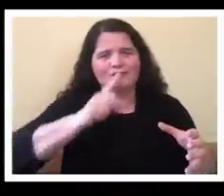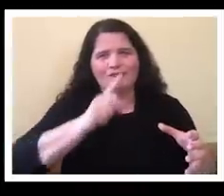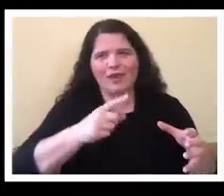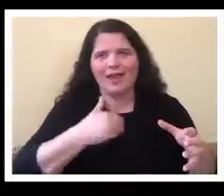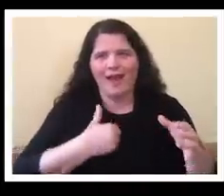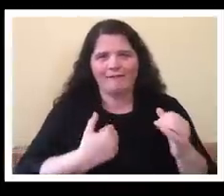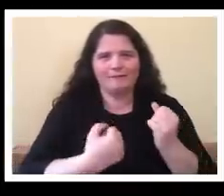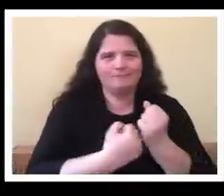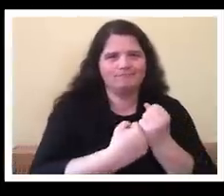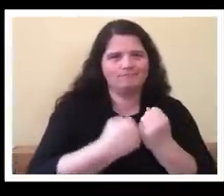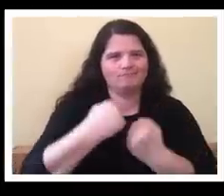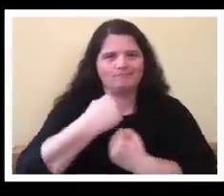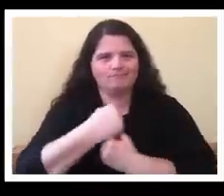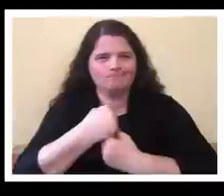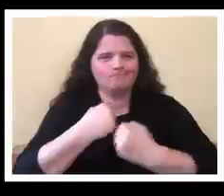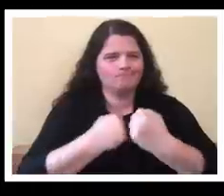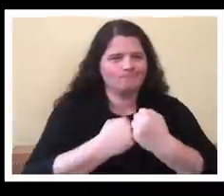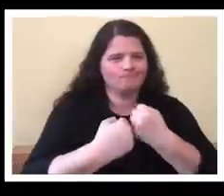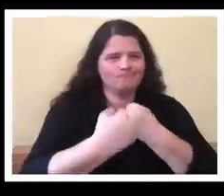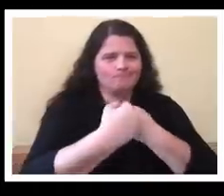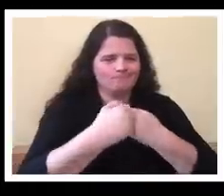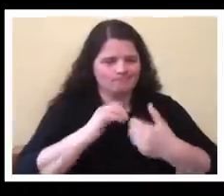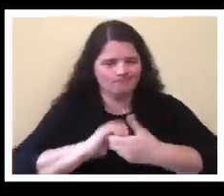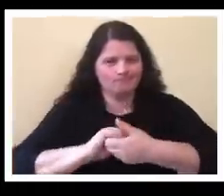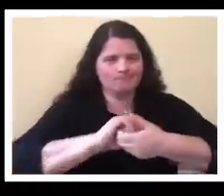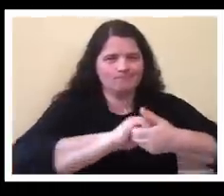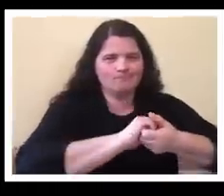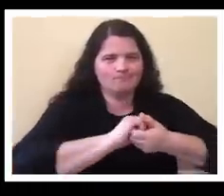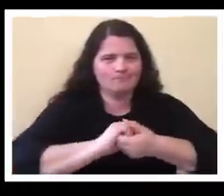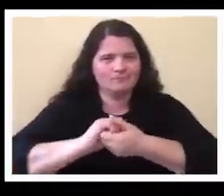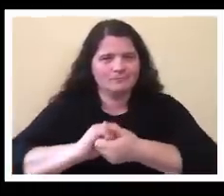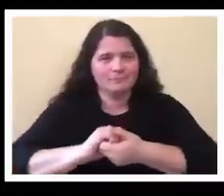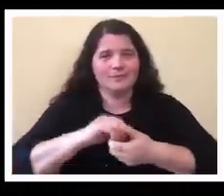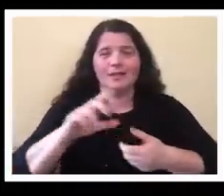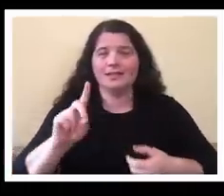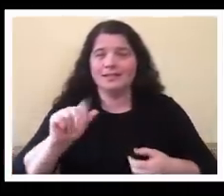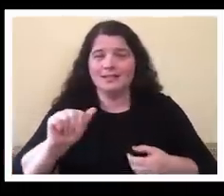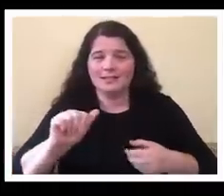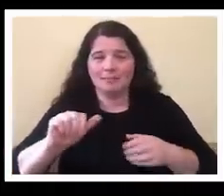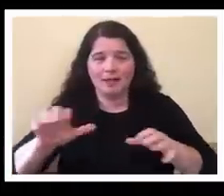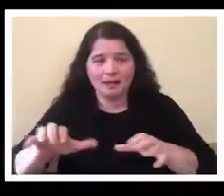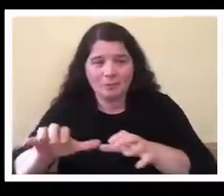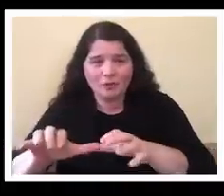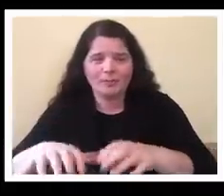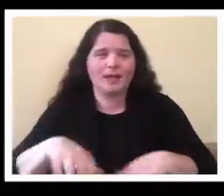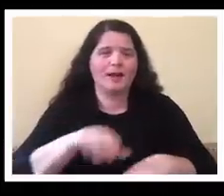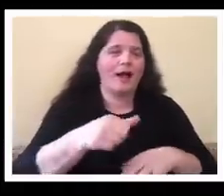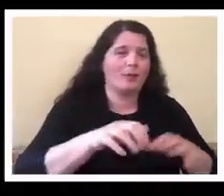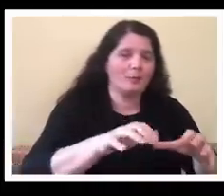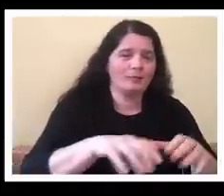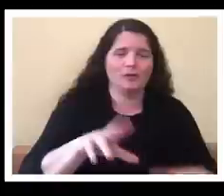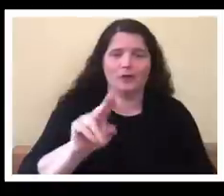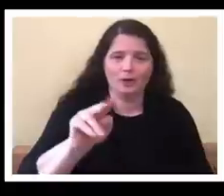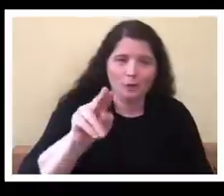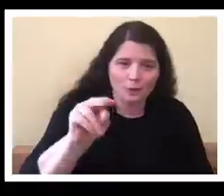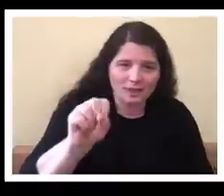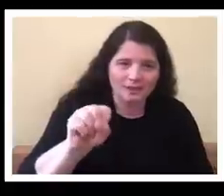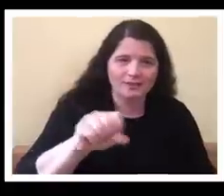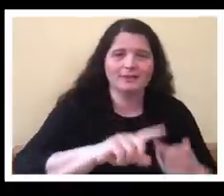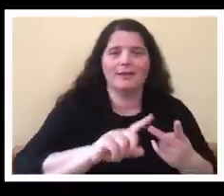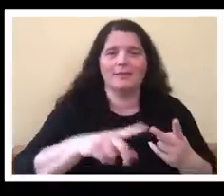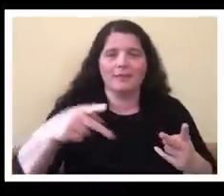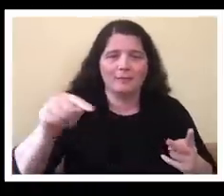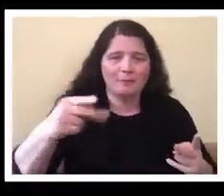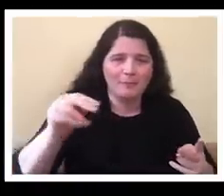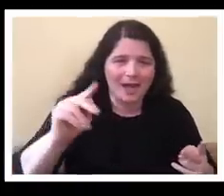that arises between the disability movement and other movements unions panthers etc that's reflected in the